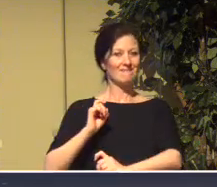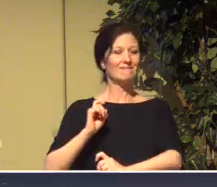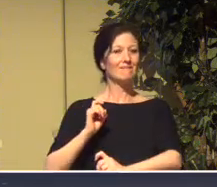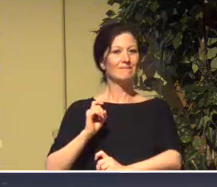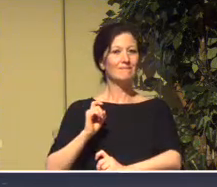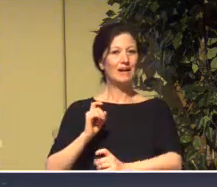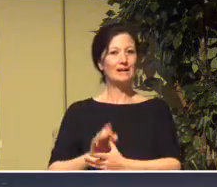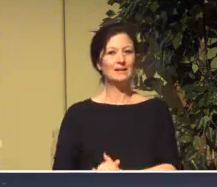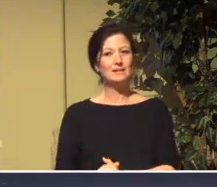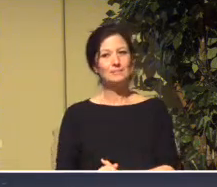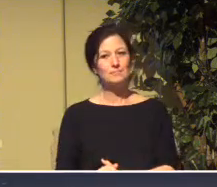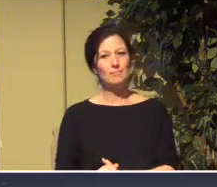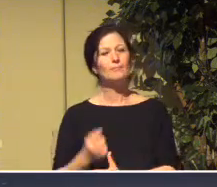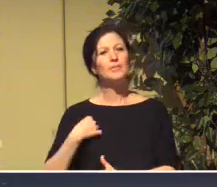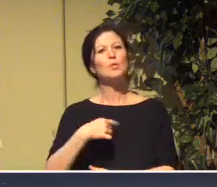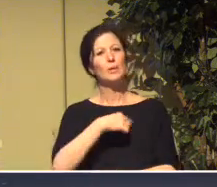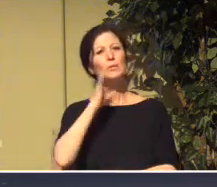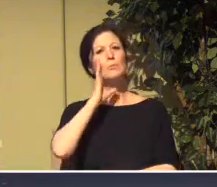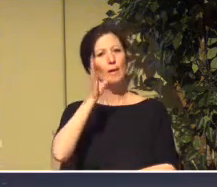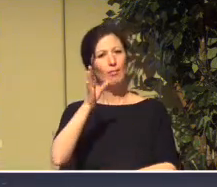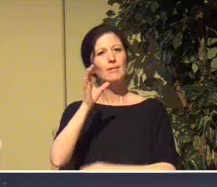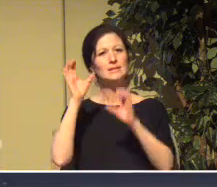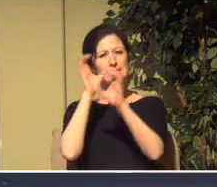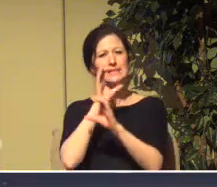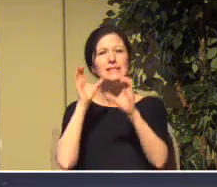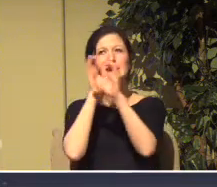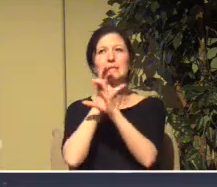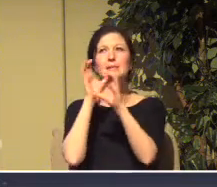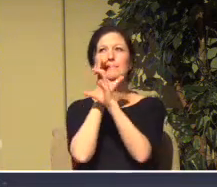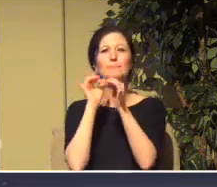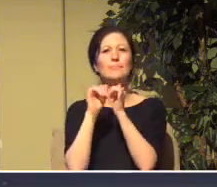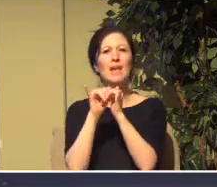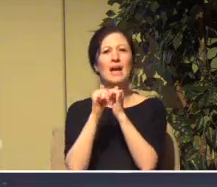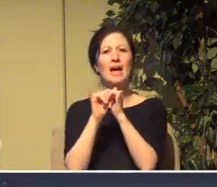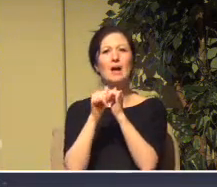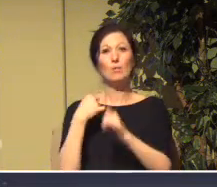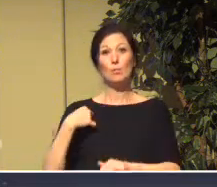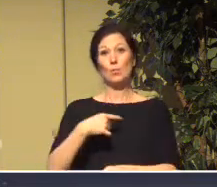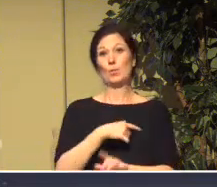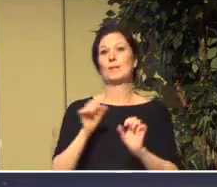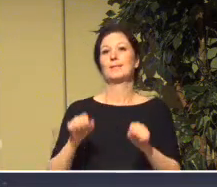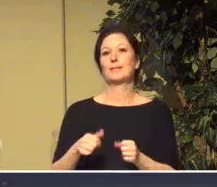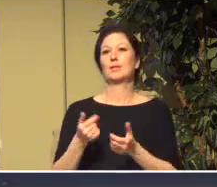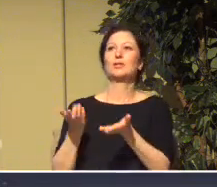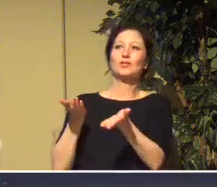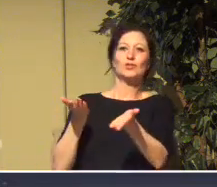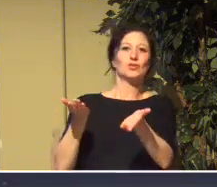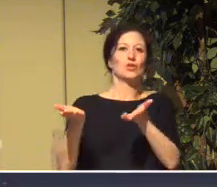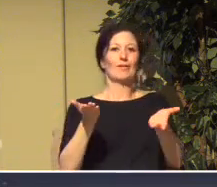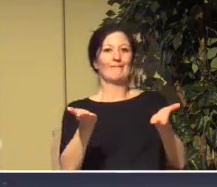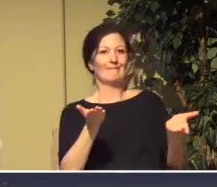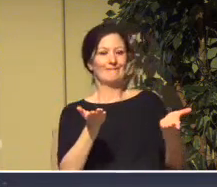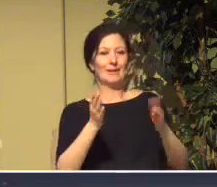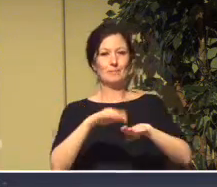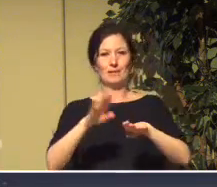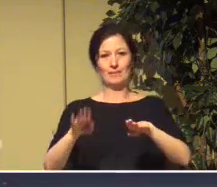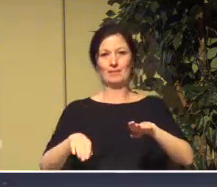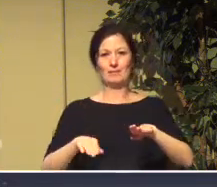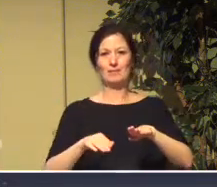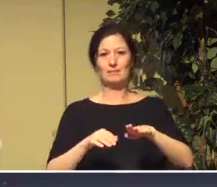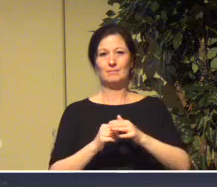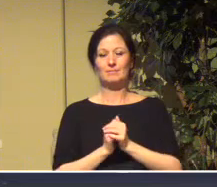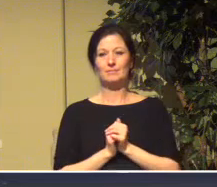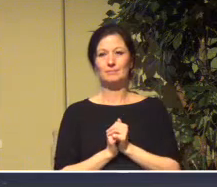So we'll be seeking that and continue to seek that. How can we serve our city? How can we be part